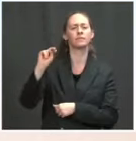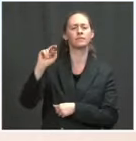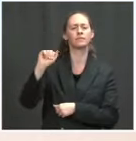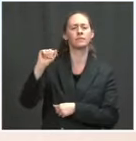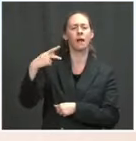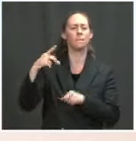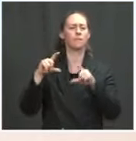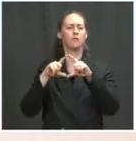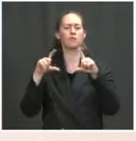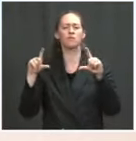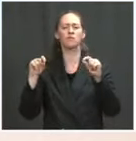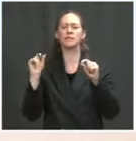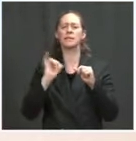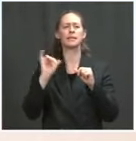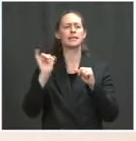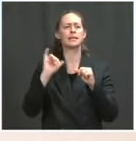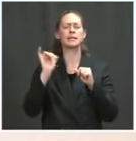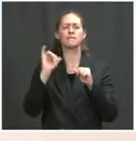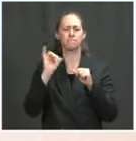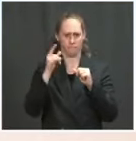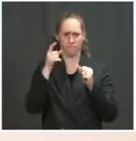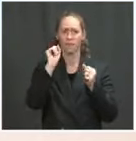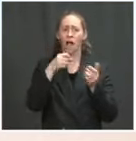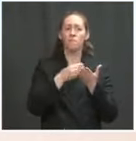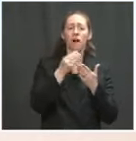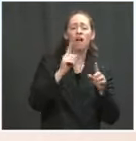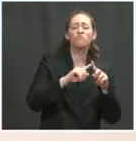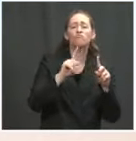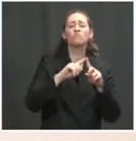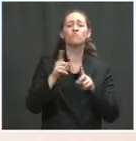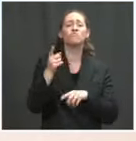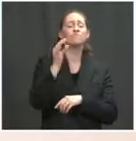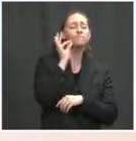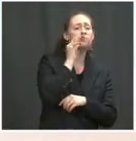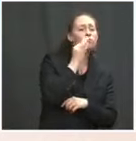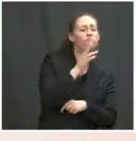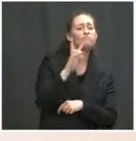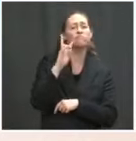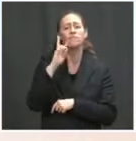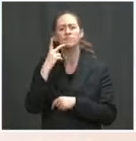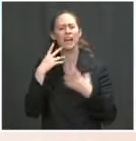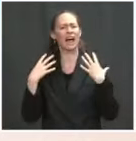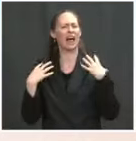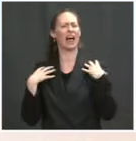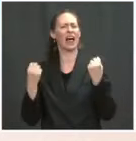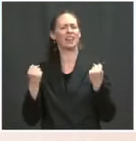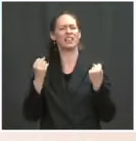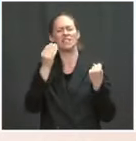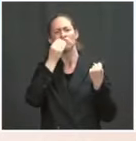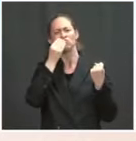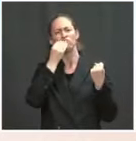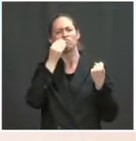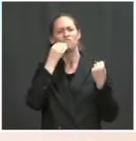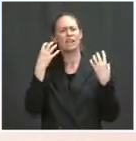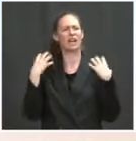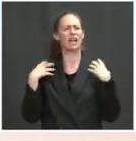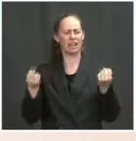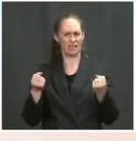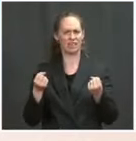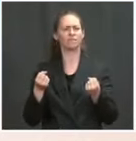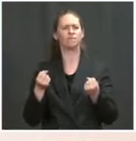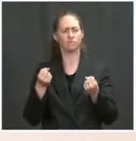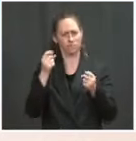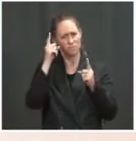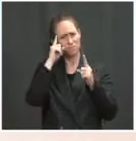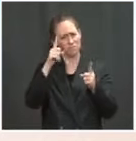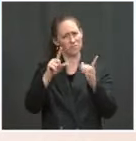wholesome food for their children, ensuring that 30 million kids will have the opportunity to have nutrition during the summer, which means that they'll